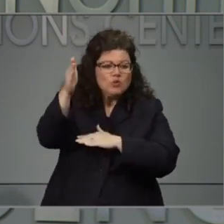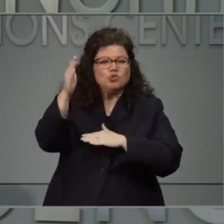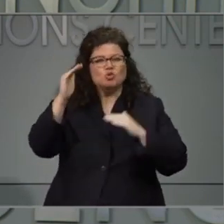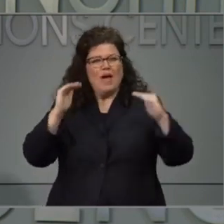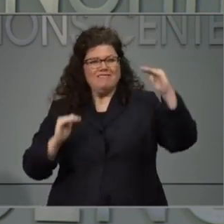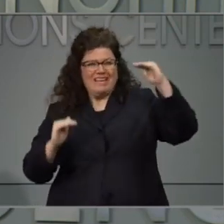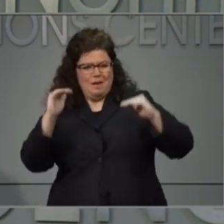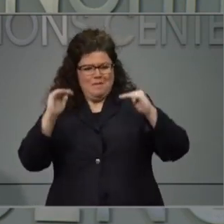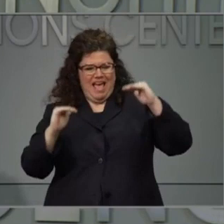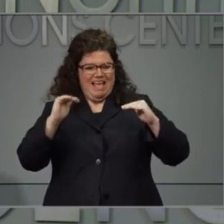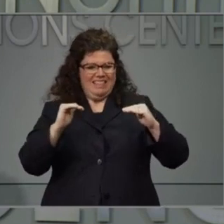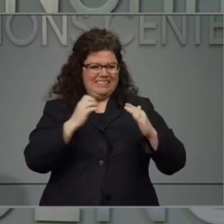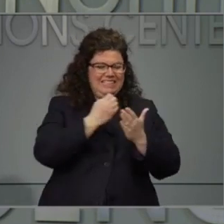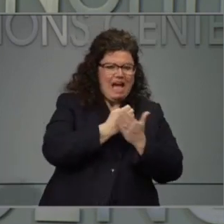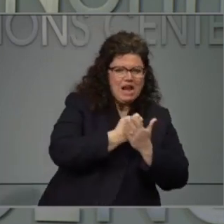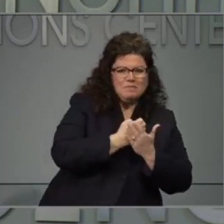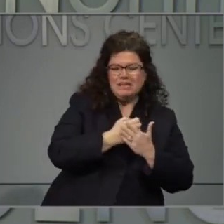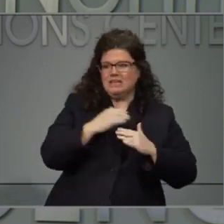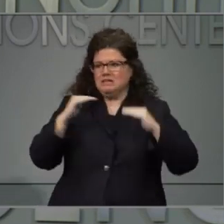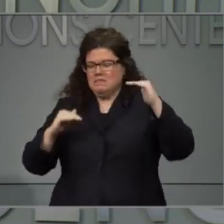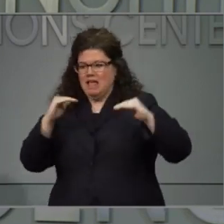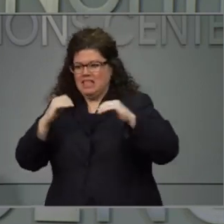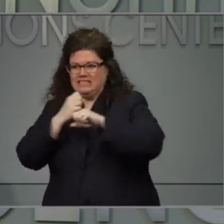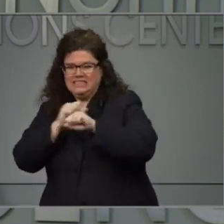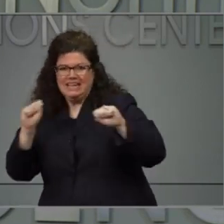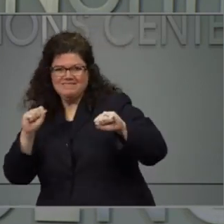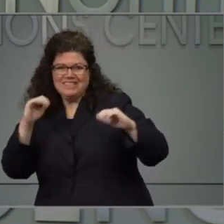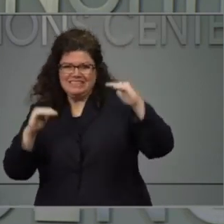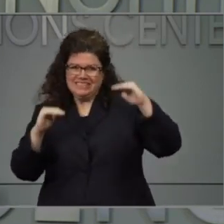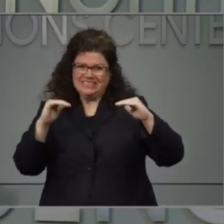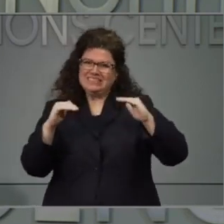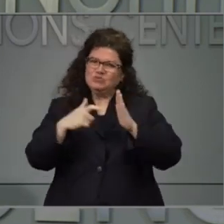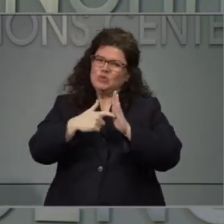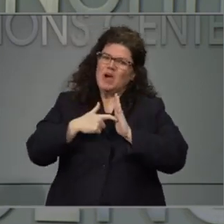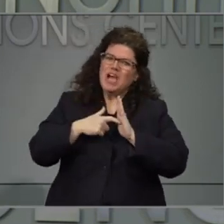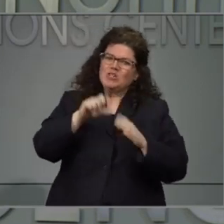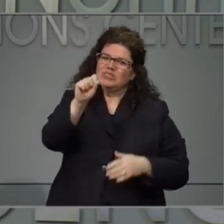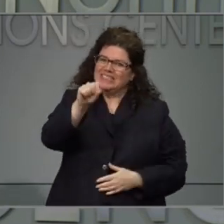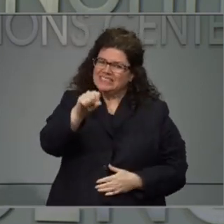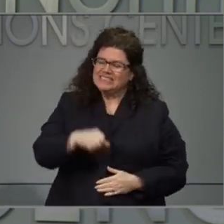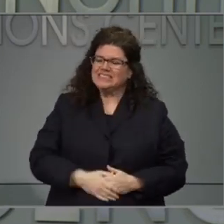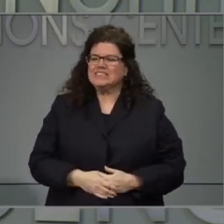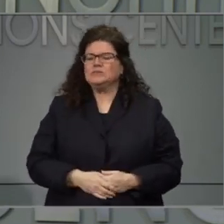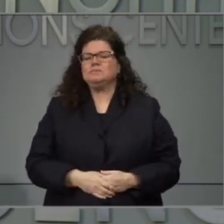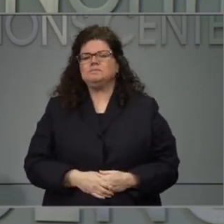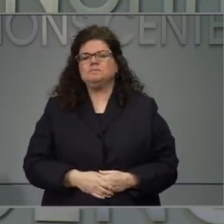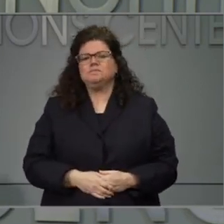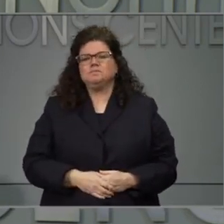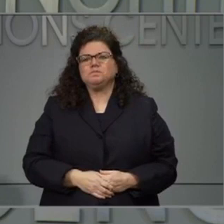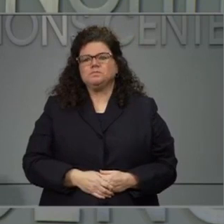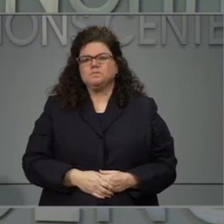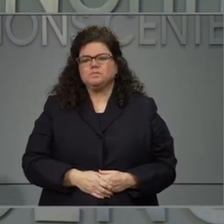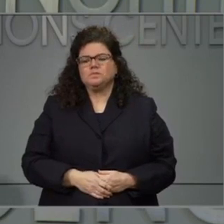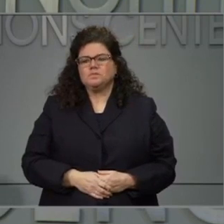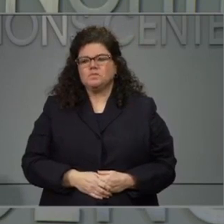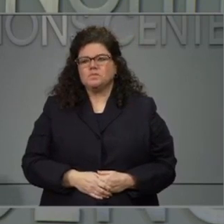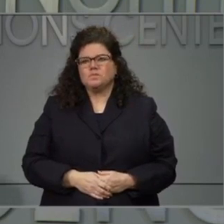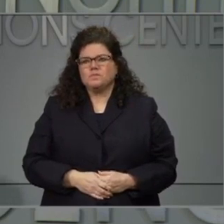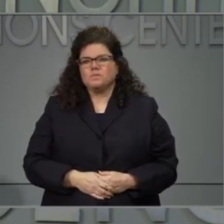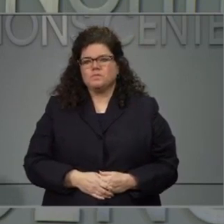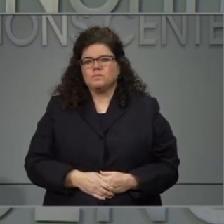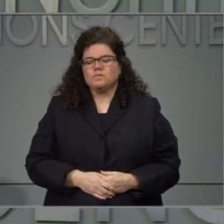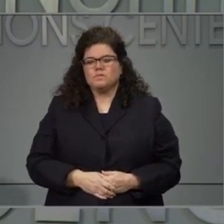protect the public safety. I think it will be important, and I think most everyone is urging